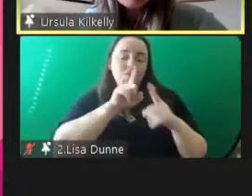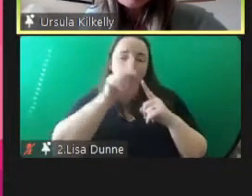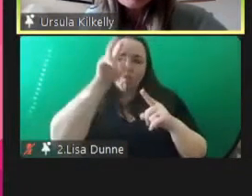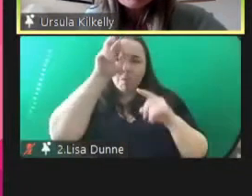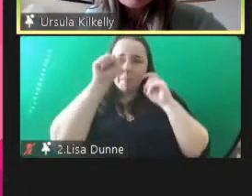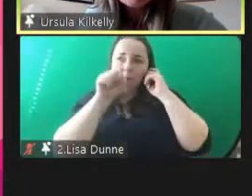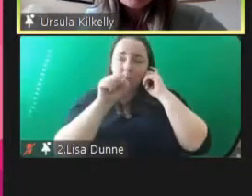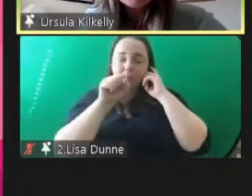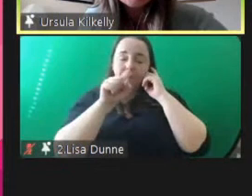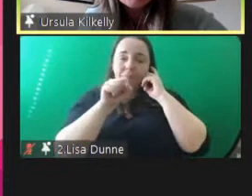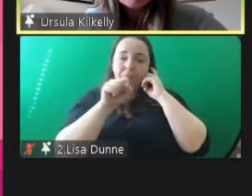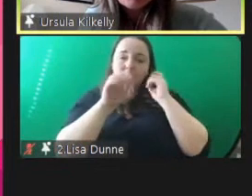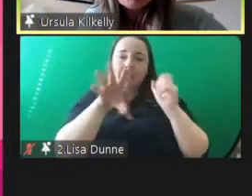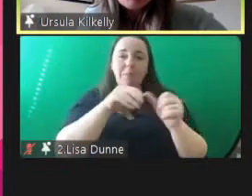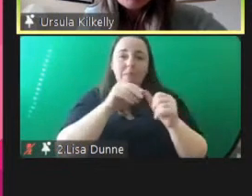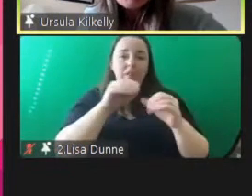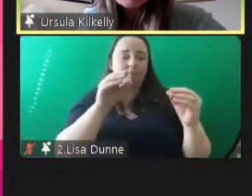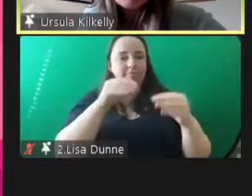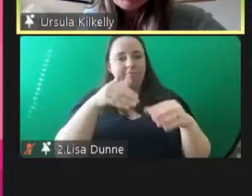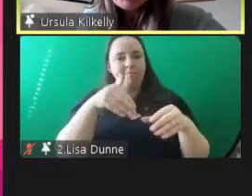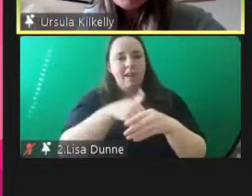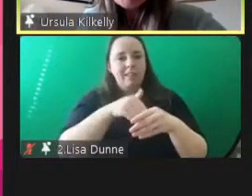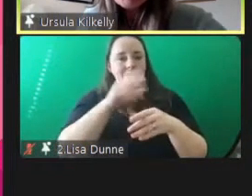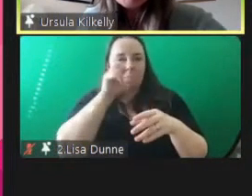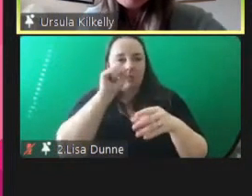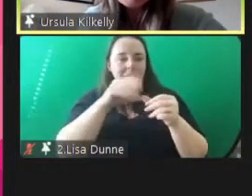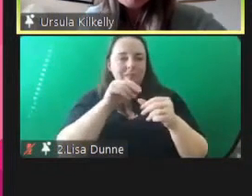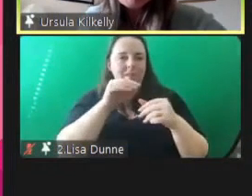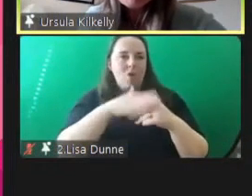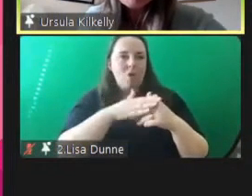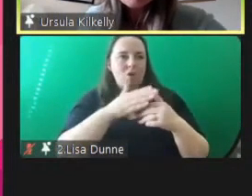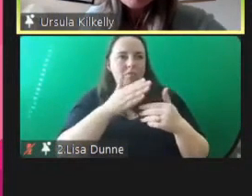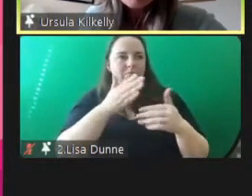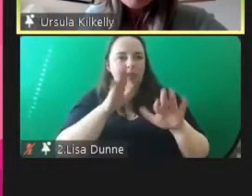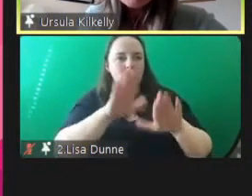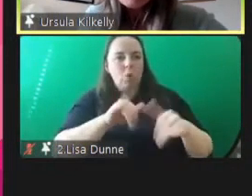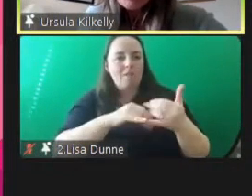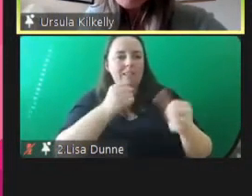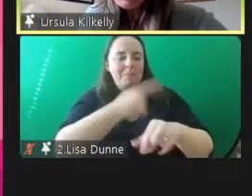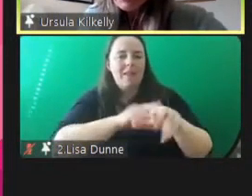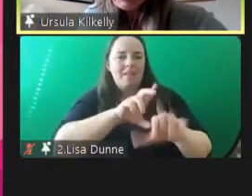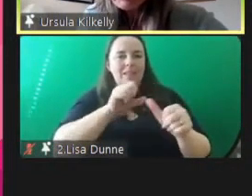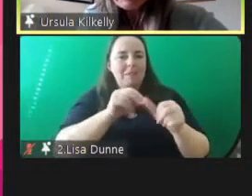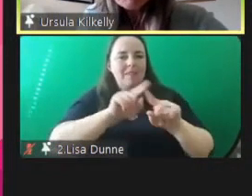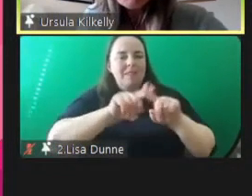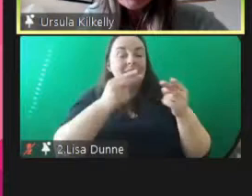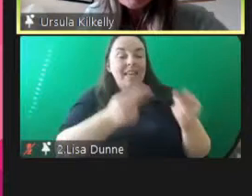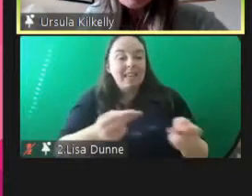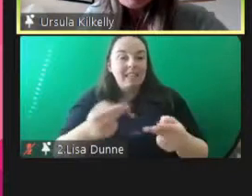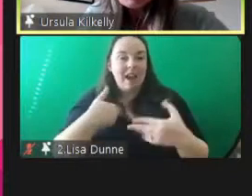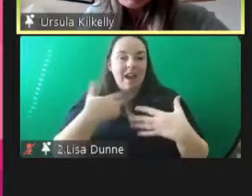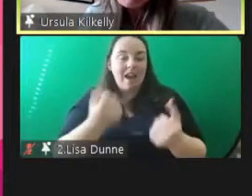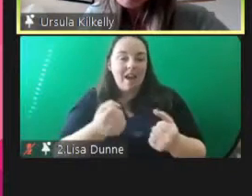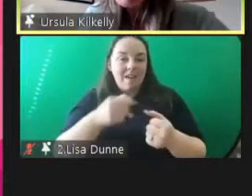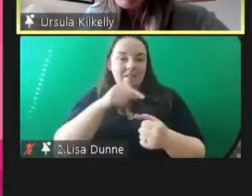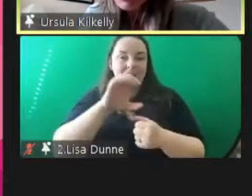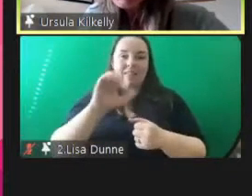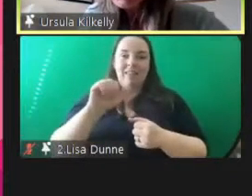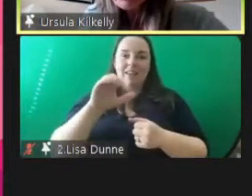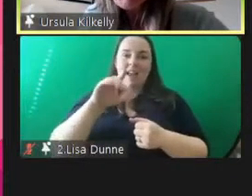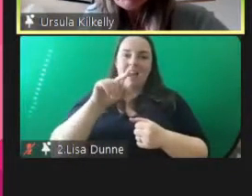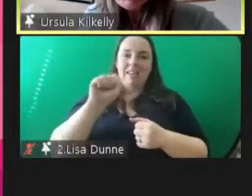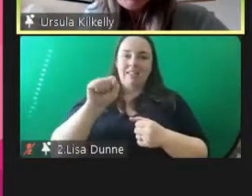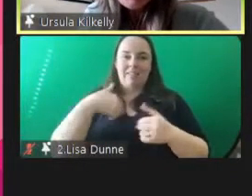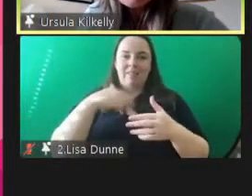particular context of of the uh the needs of children with disabilities here uh we have with the axe team dedicated speech and